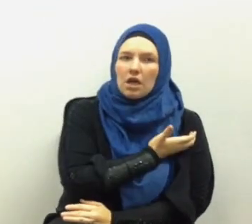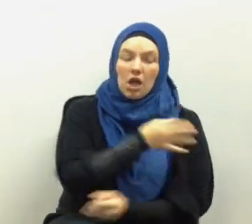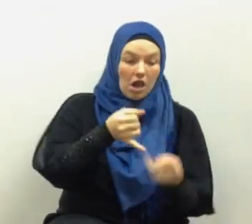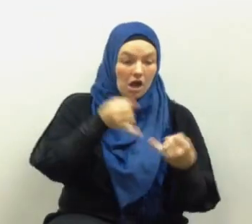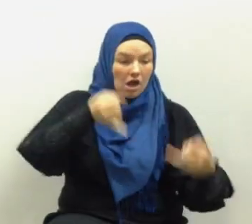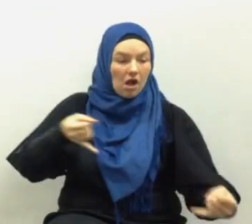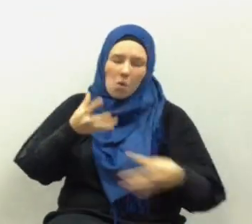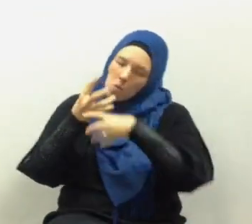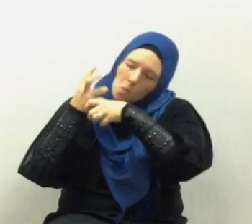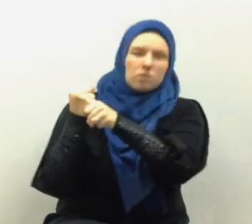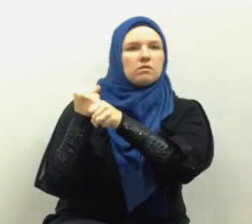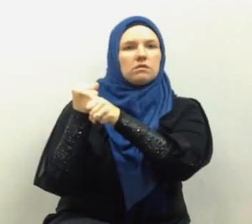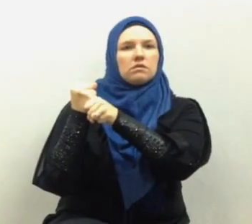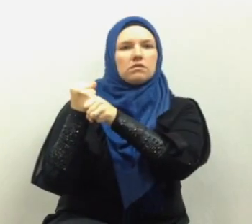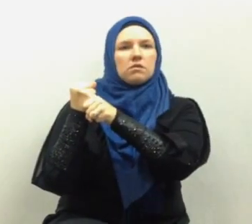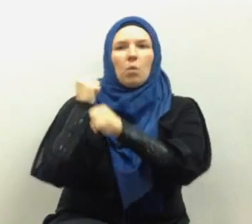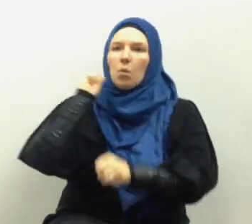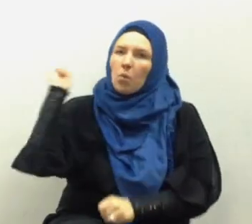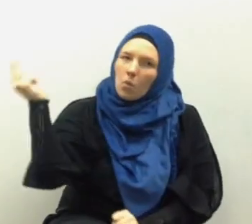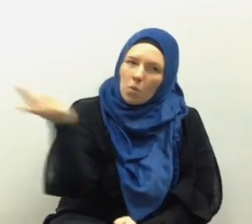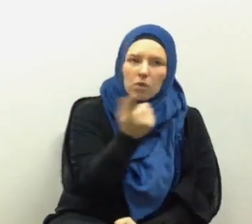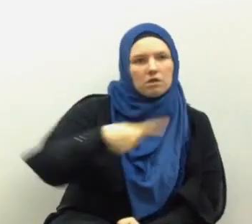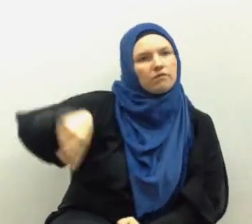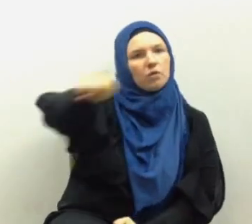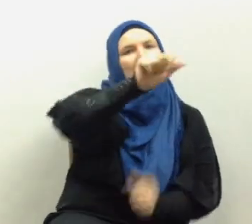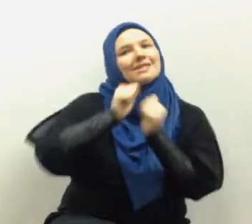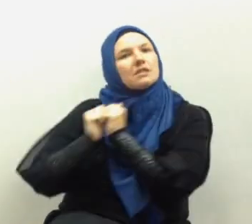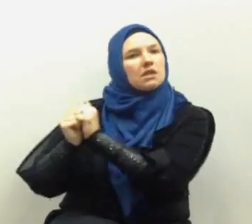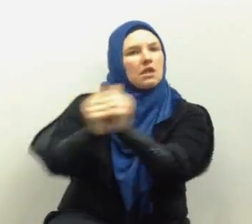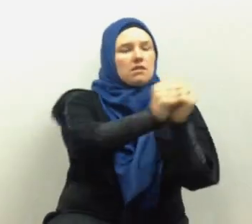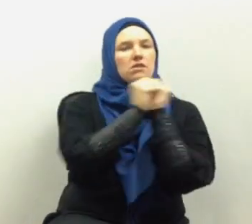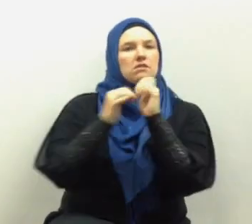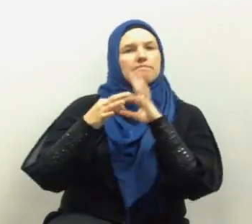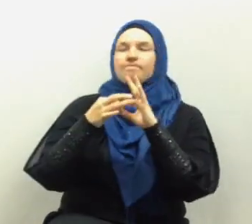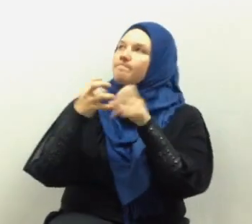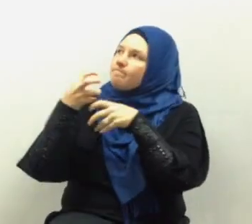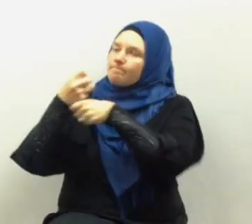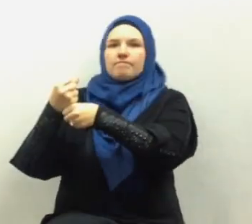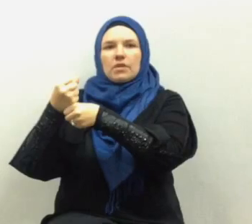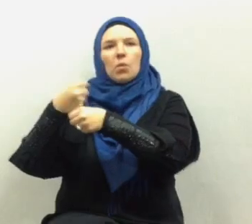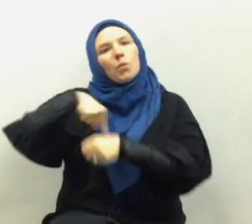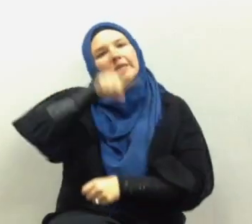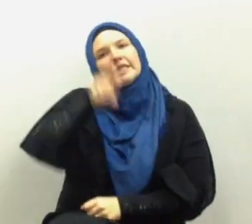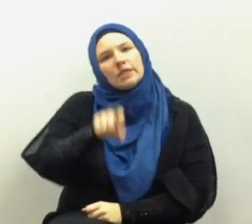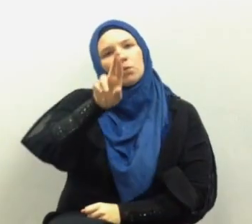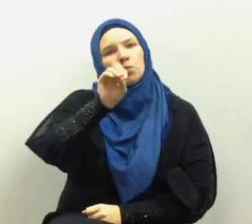to the robe of Allah all of you all together and all